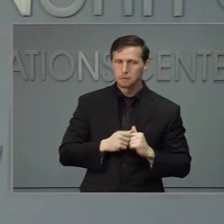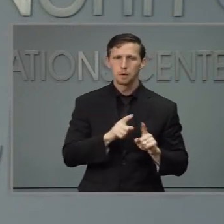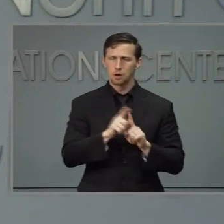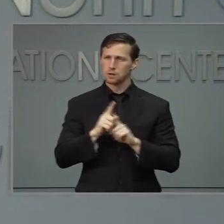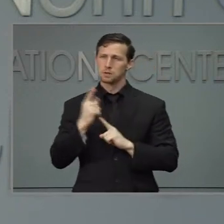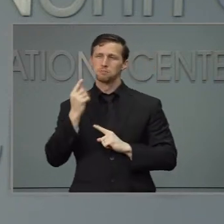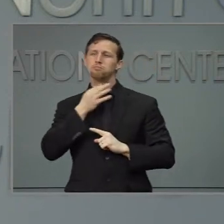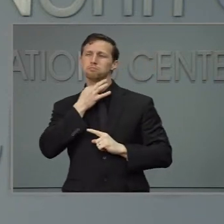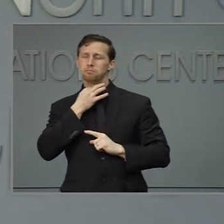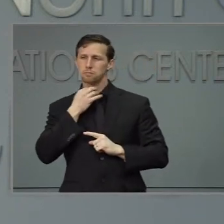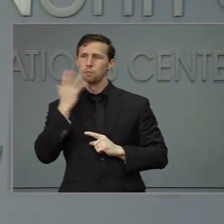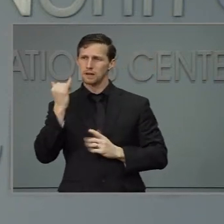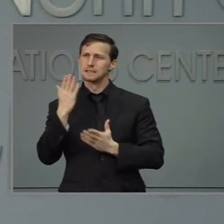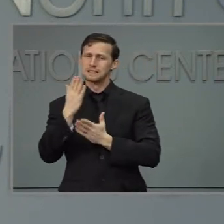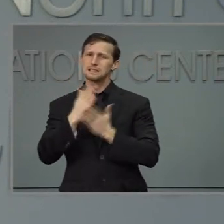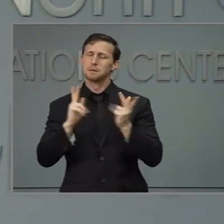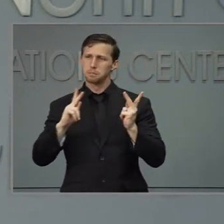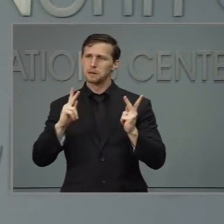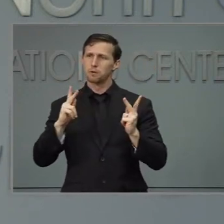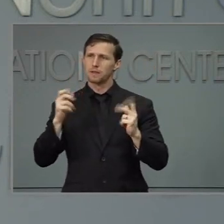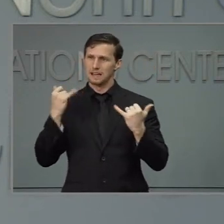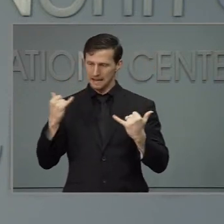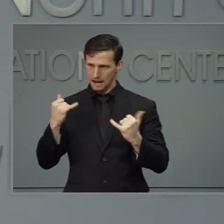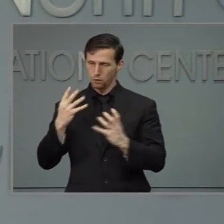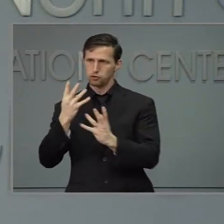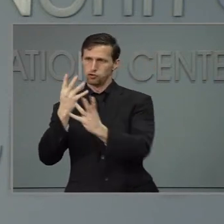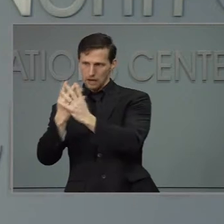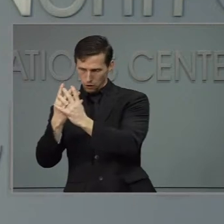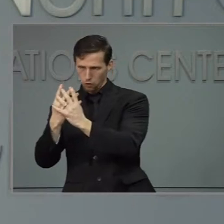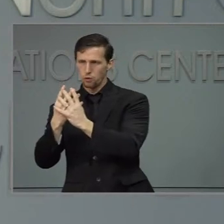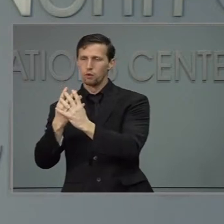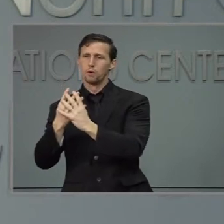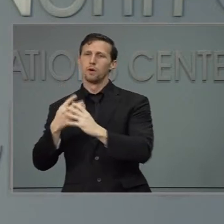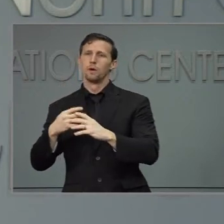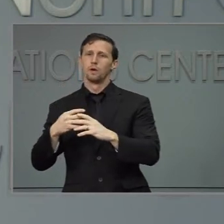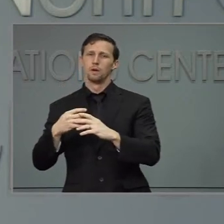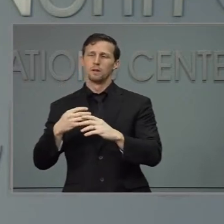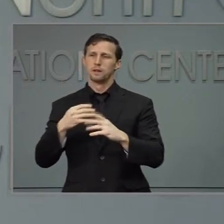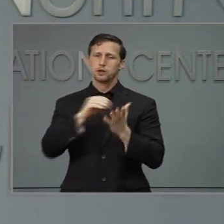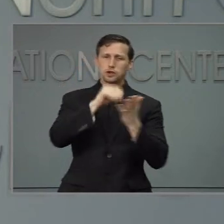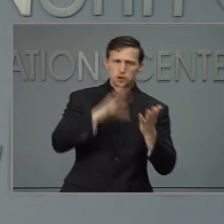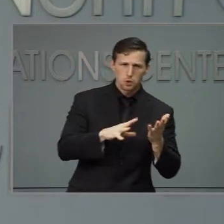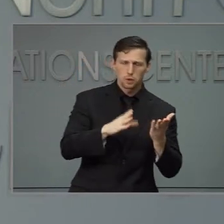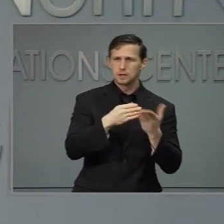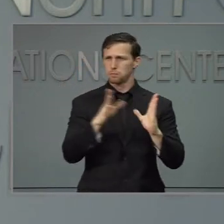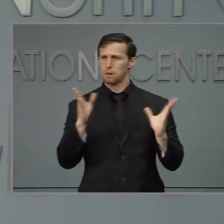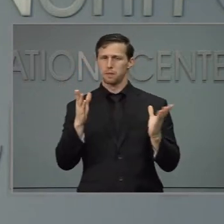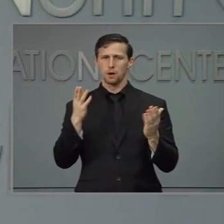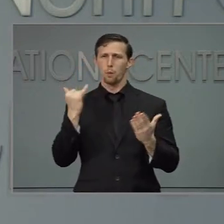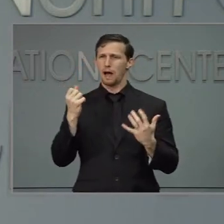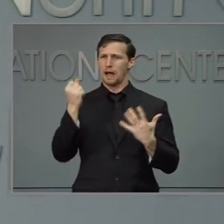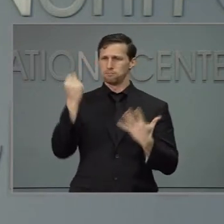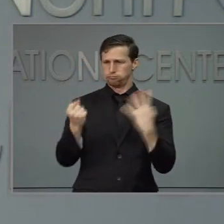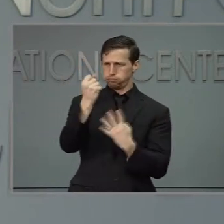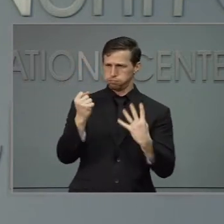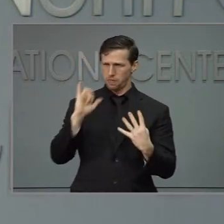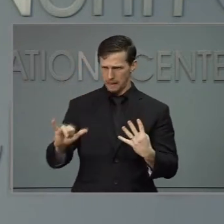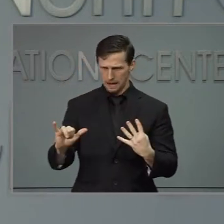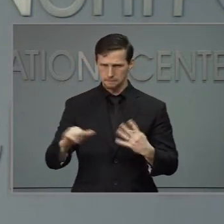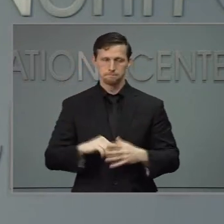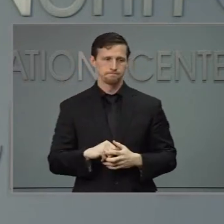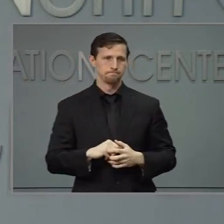prioritized where they are, including above students and the general public? Well, first, we have relied heavily